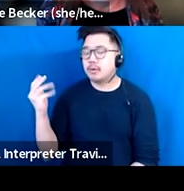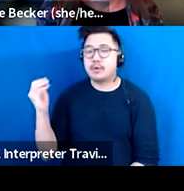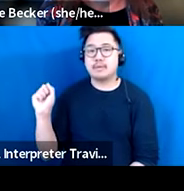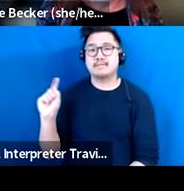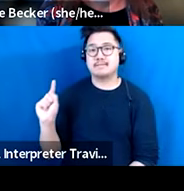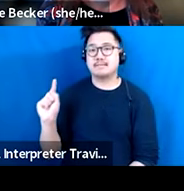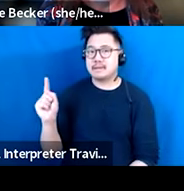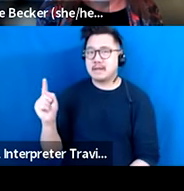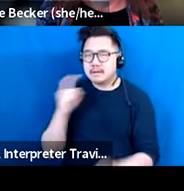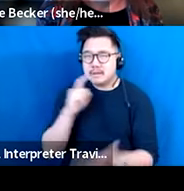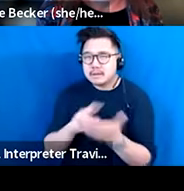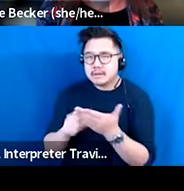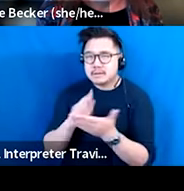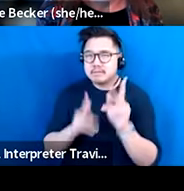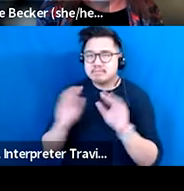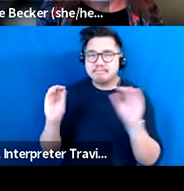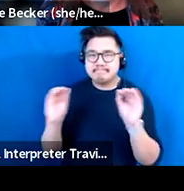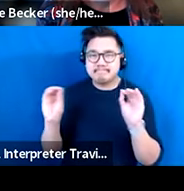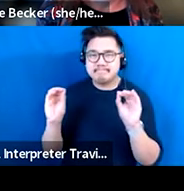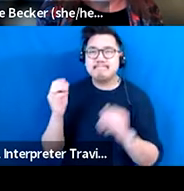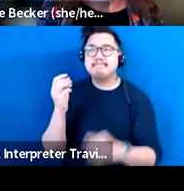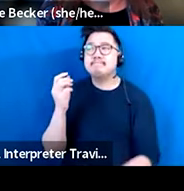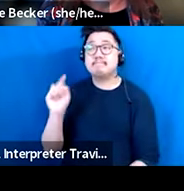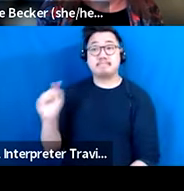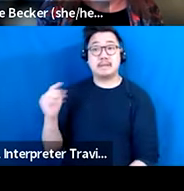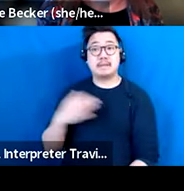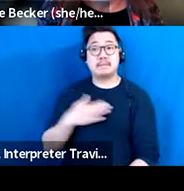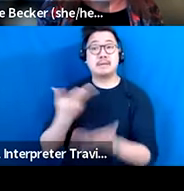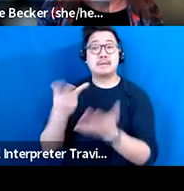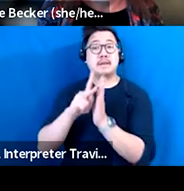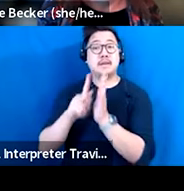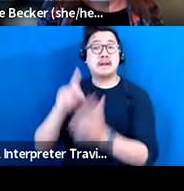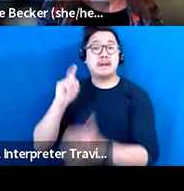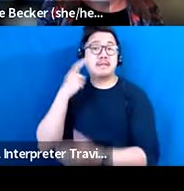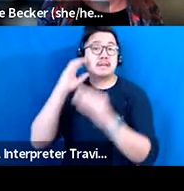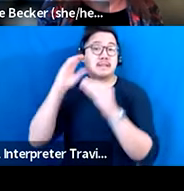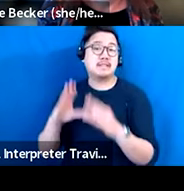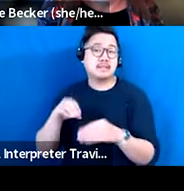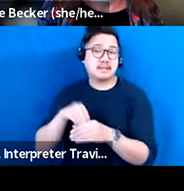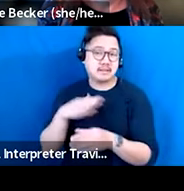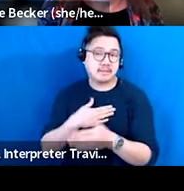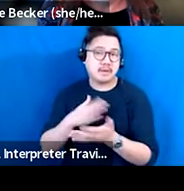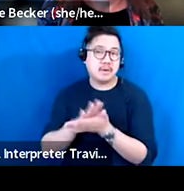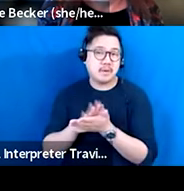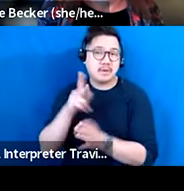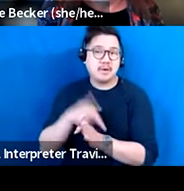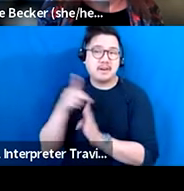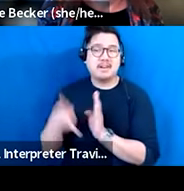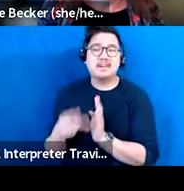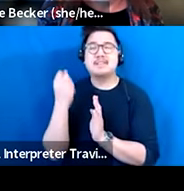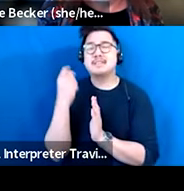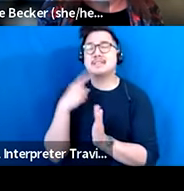my policy and government teacher in my program. And I have little Kevin on my shoulders,